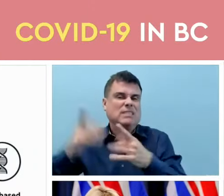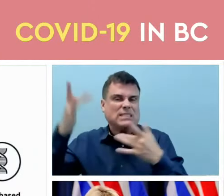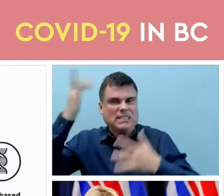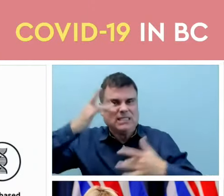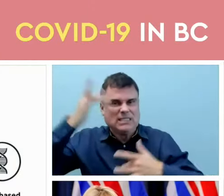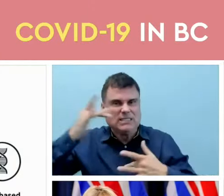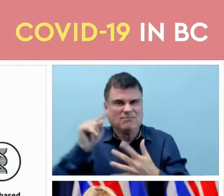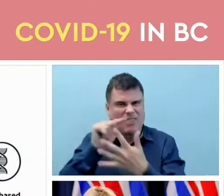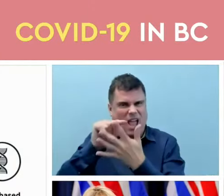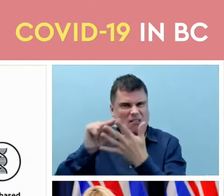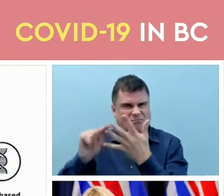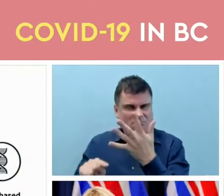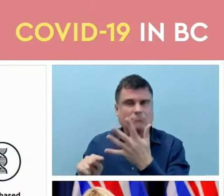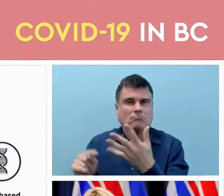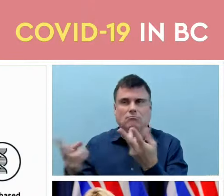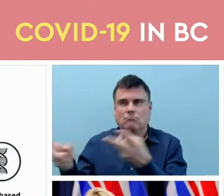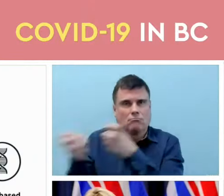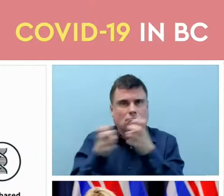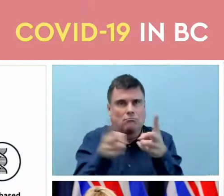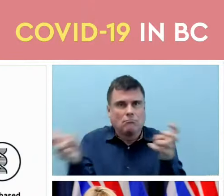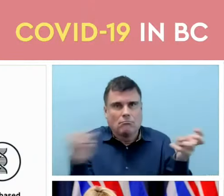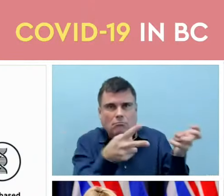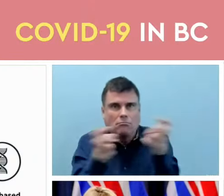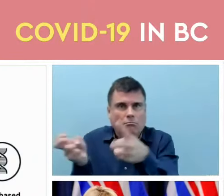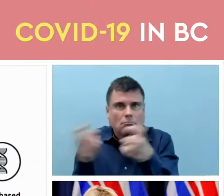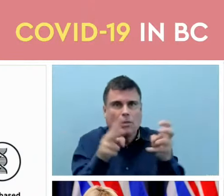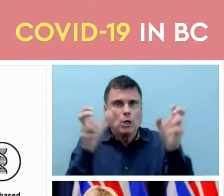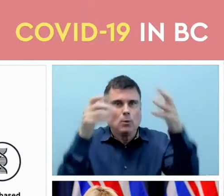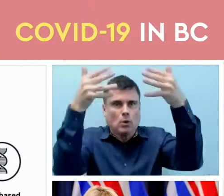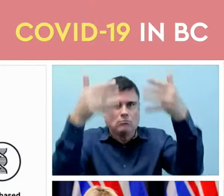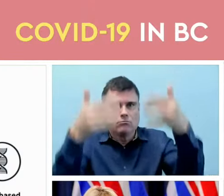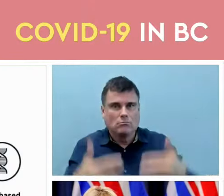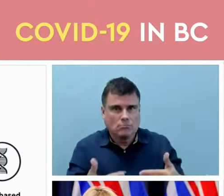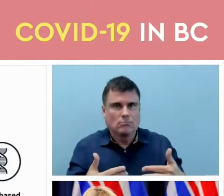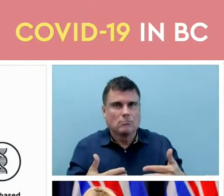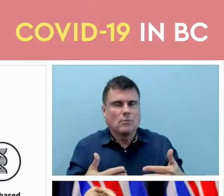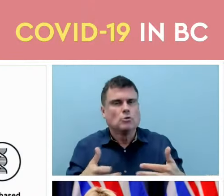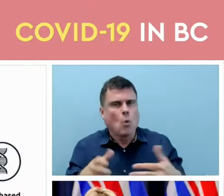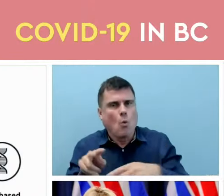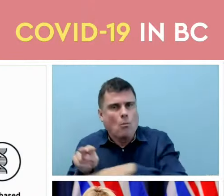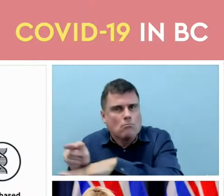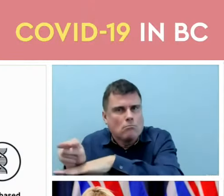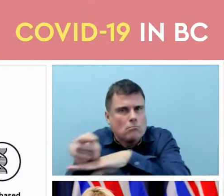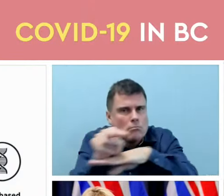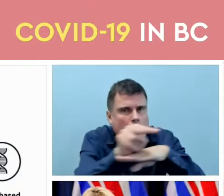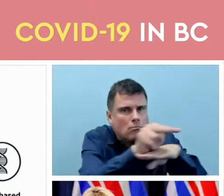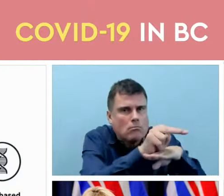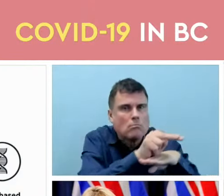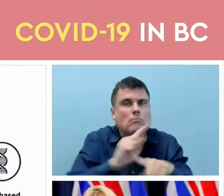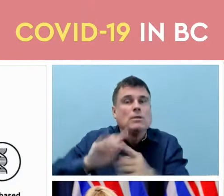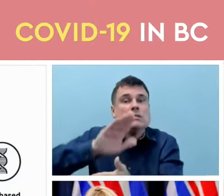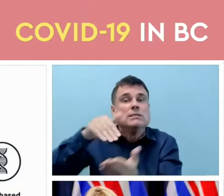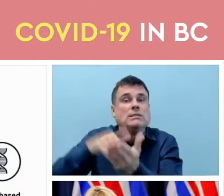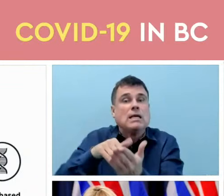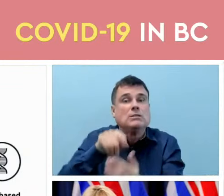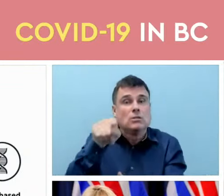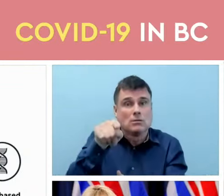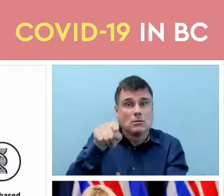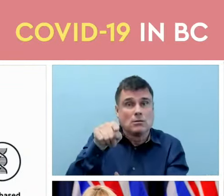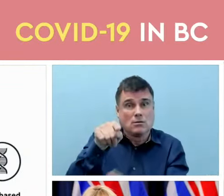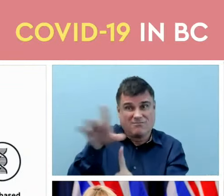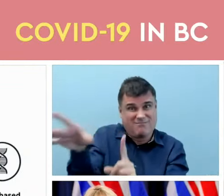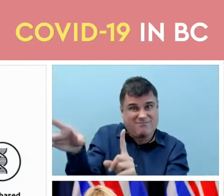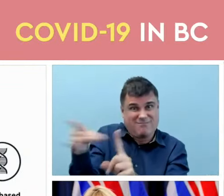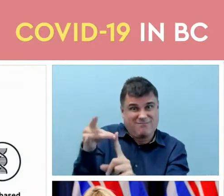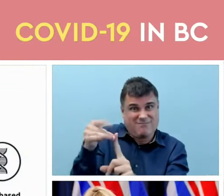to do facility based monitoring of cases and outbreaks. We're expanding our systematic early warning